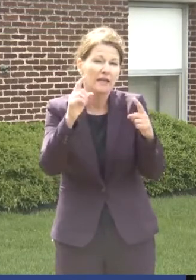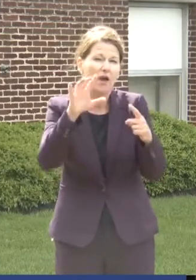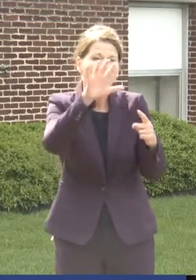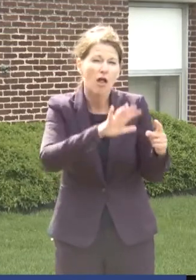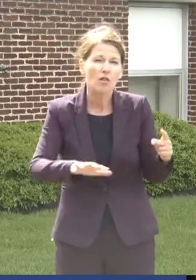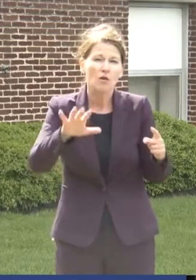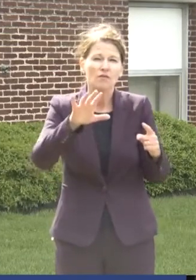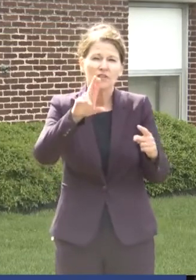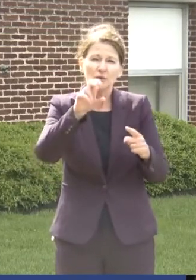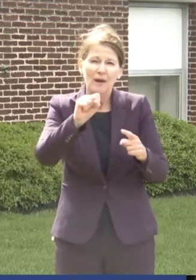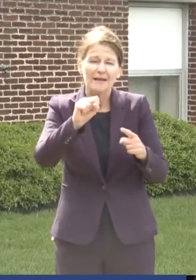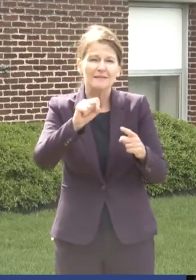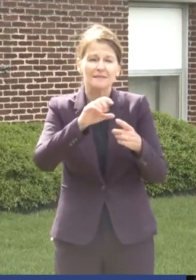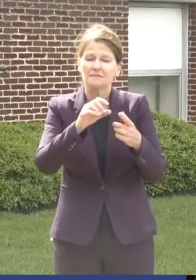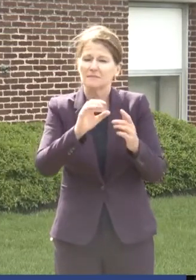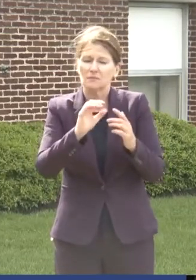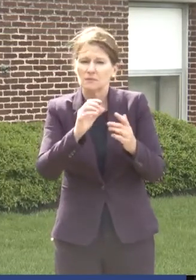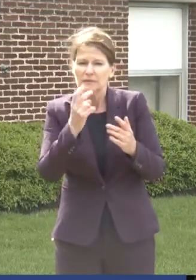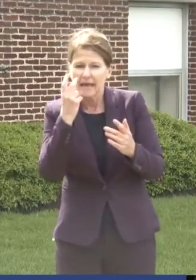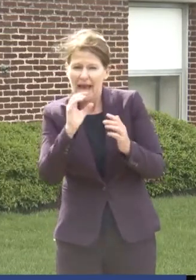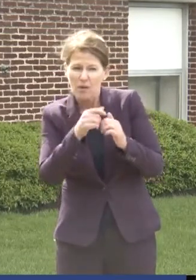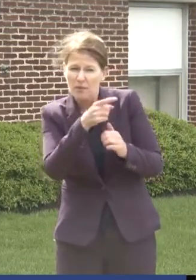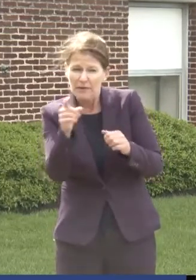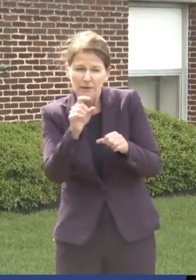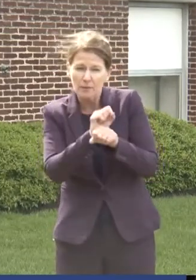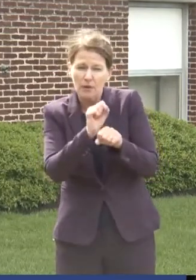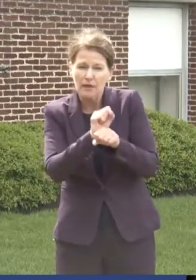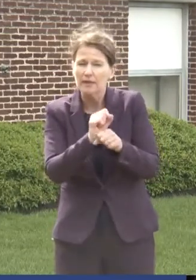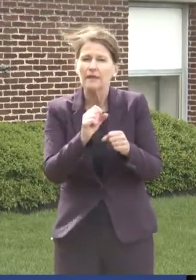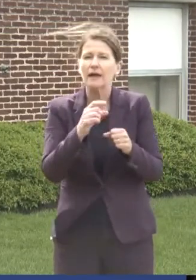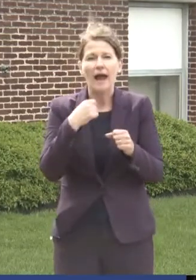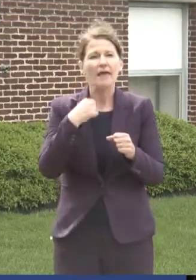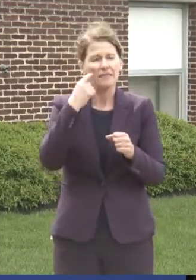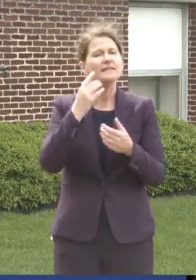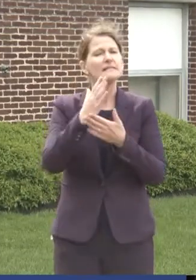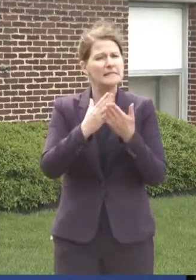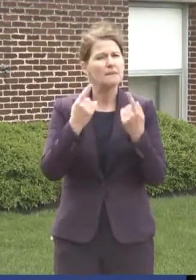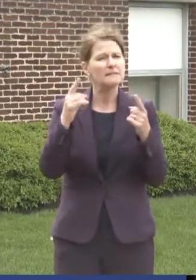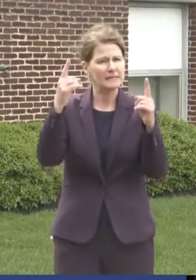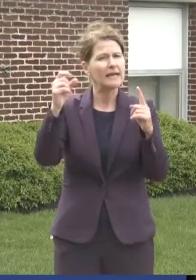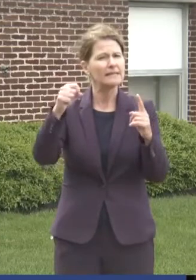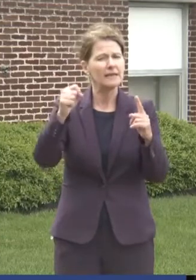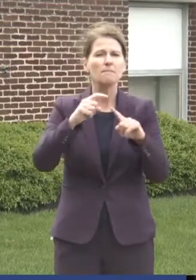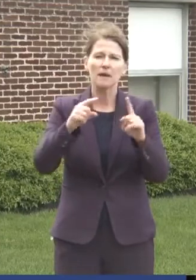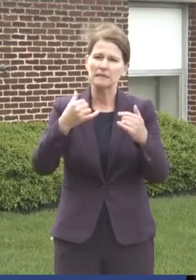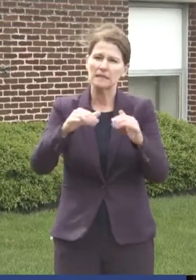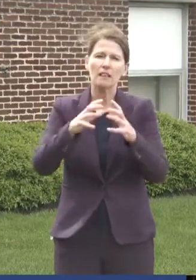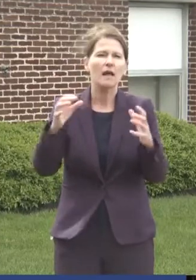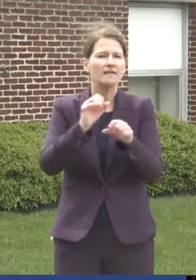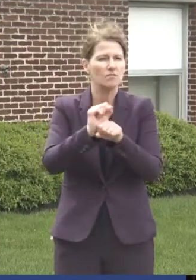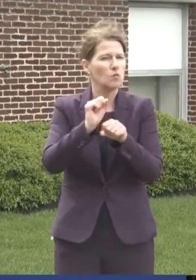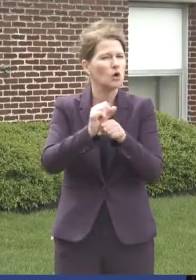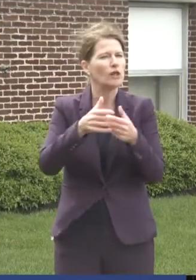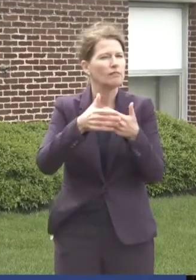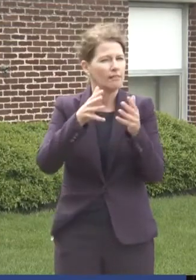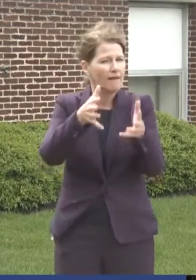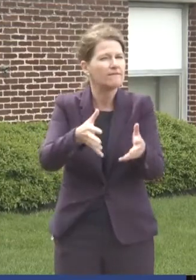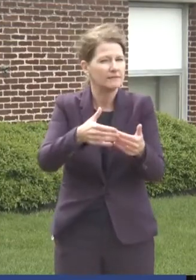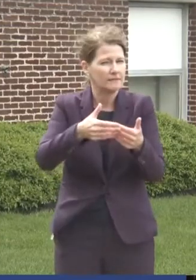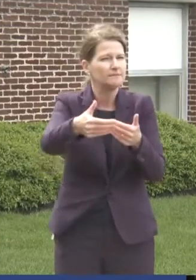country in that regard. But we know that's an issue. I think we've had some success, but we still have a lot of work to do. Anybody want to add in?